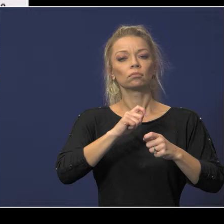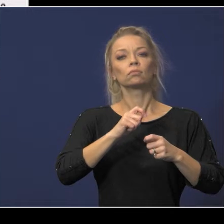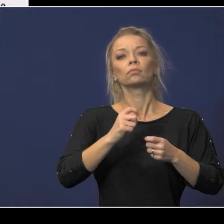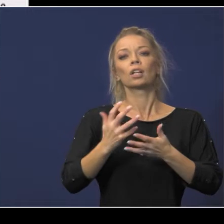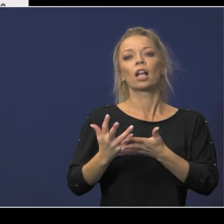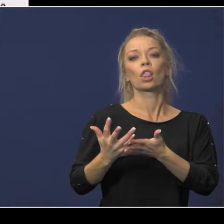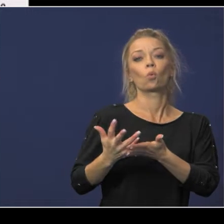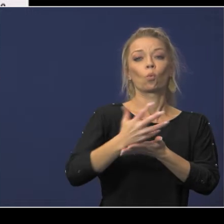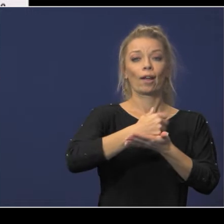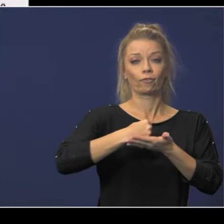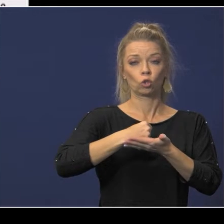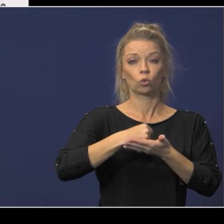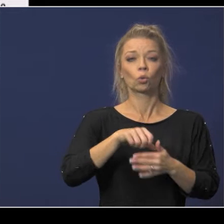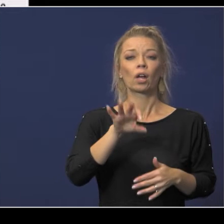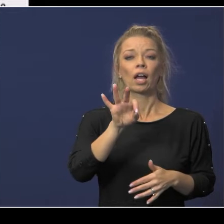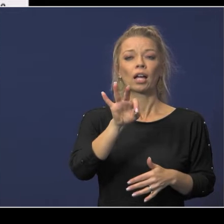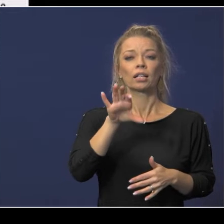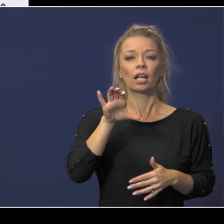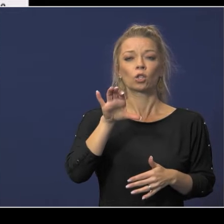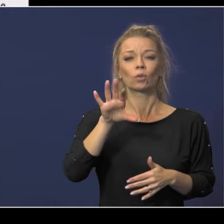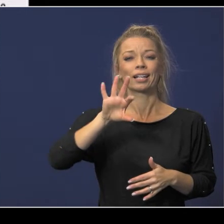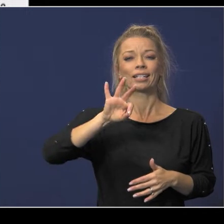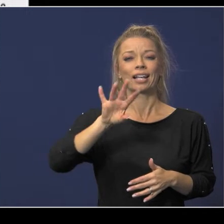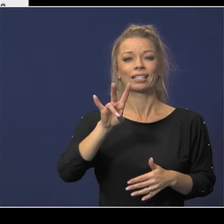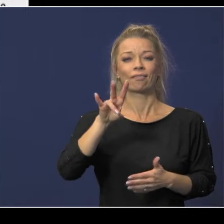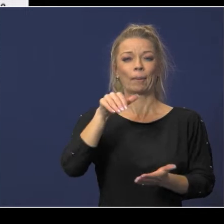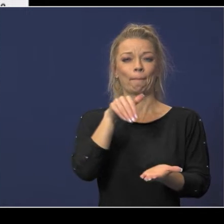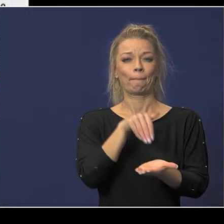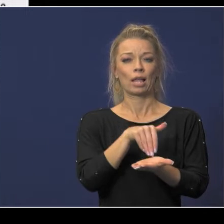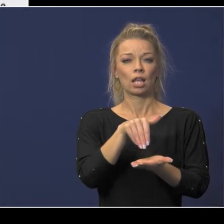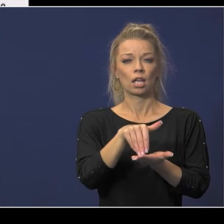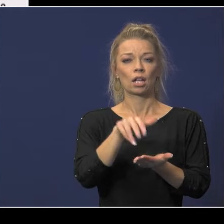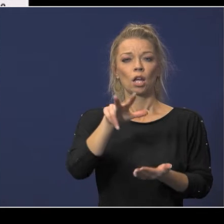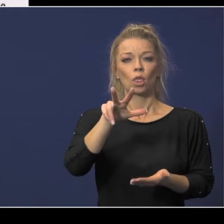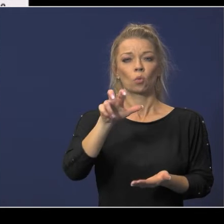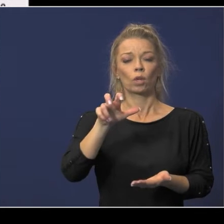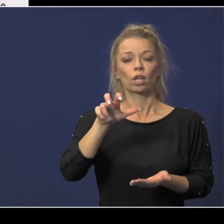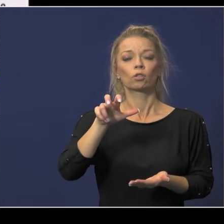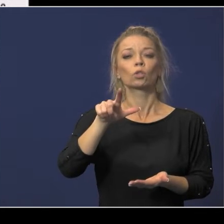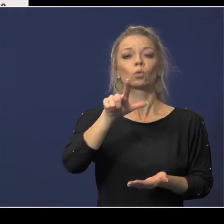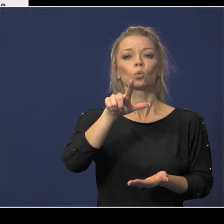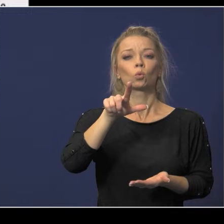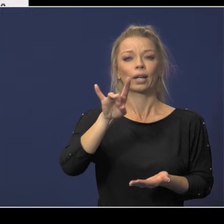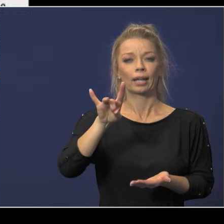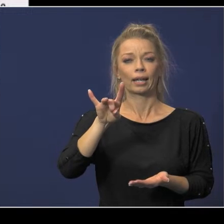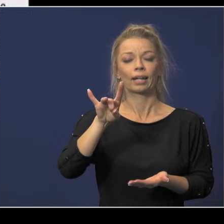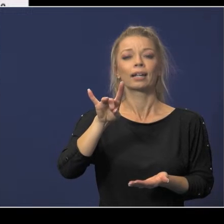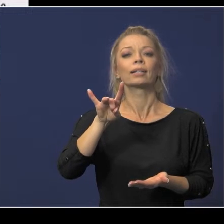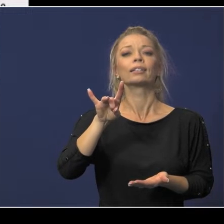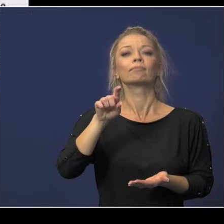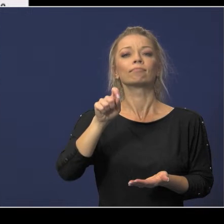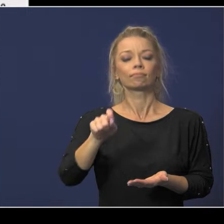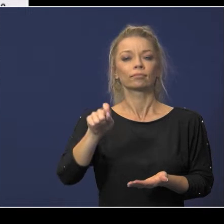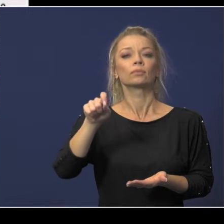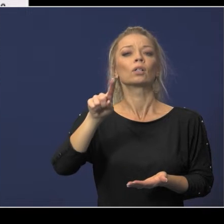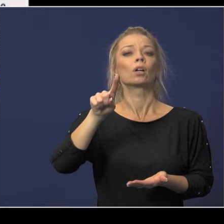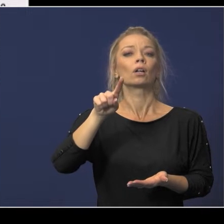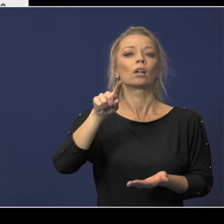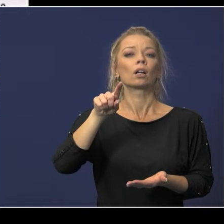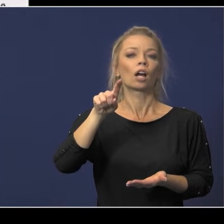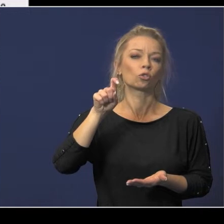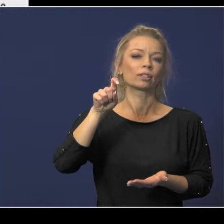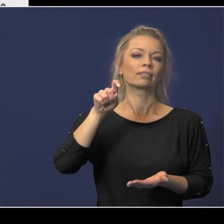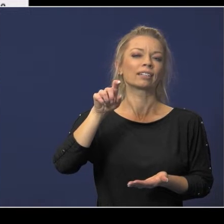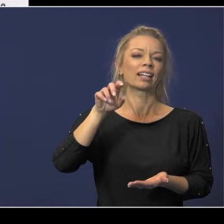of 997 million 328 193 and total expenditures